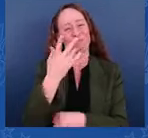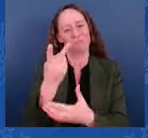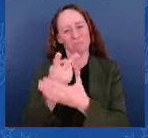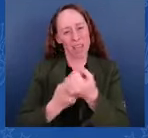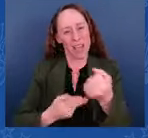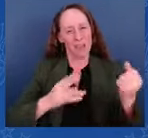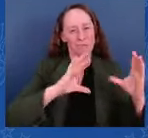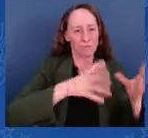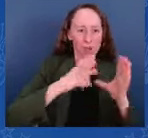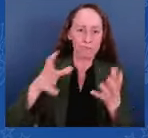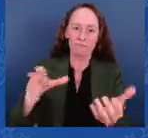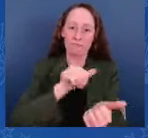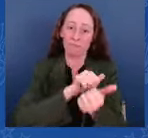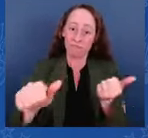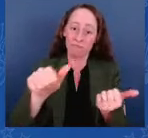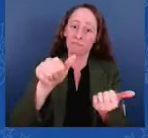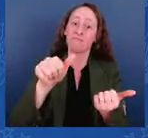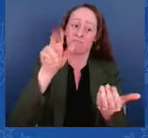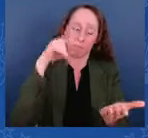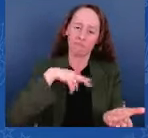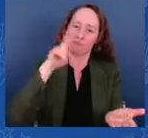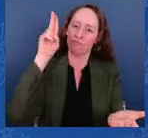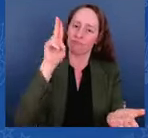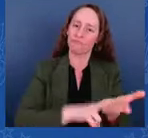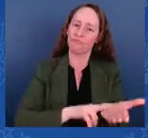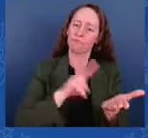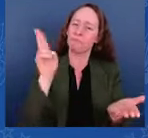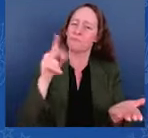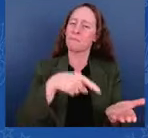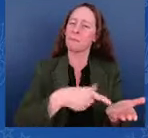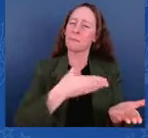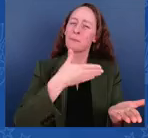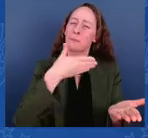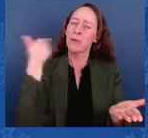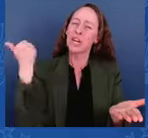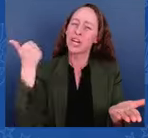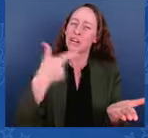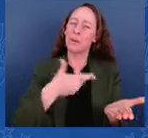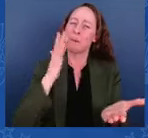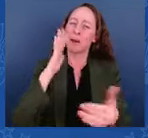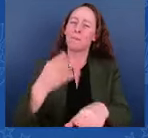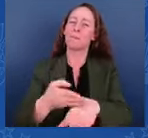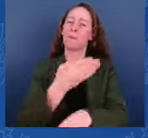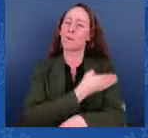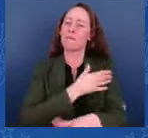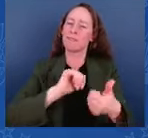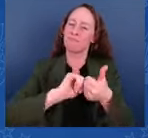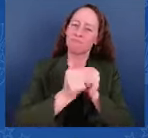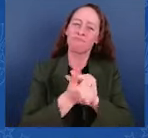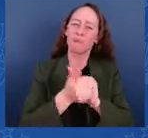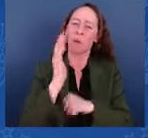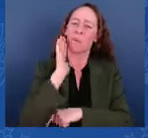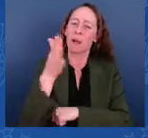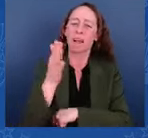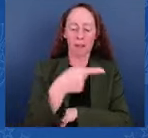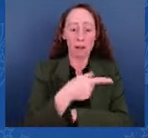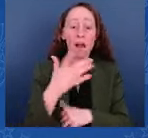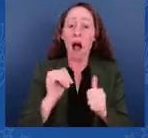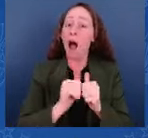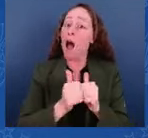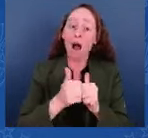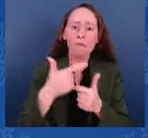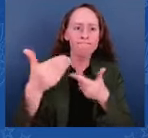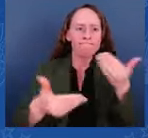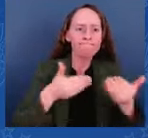way to actually get the kind of system we have now that's broken, fixed — to hire more Border Patrol agents, more asylum officers, more